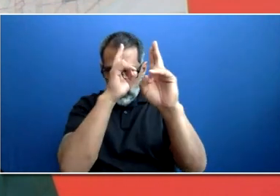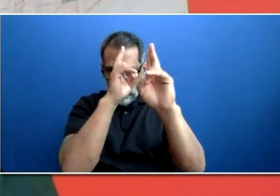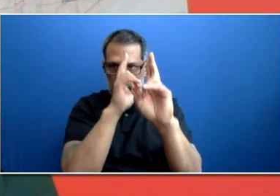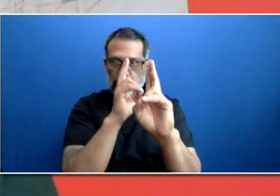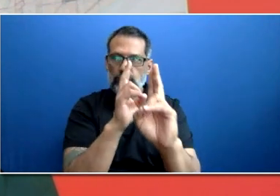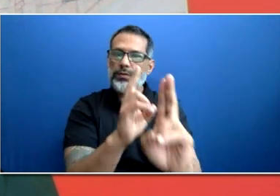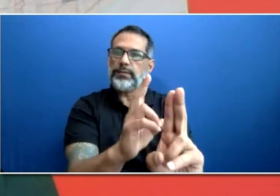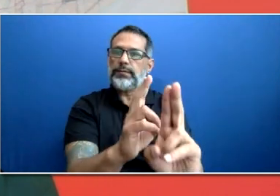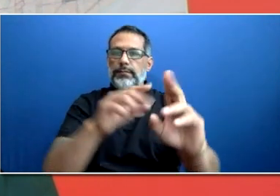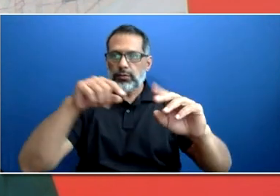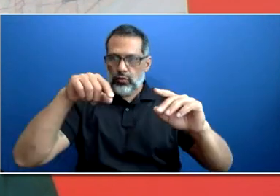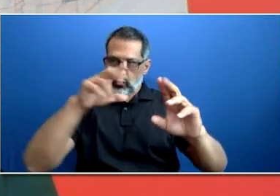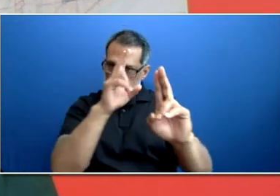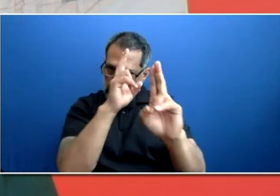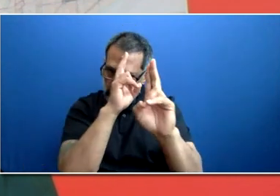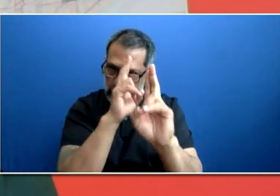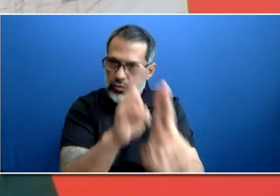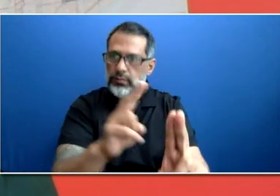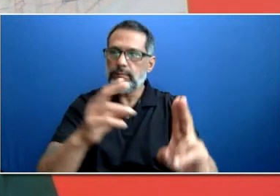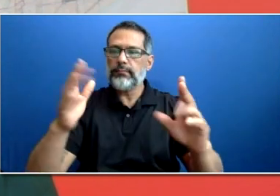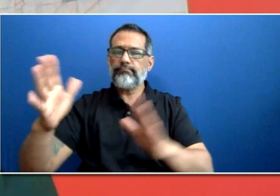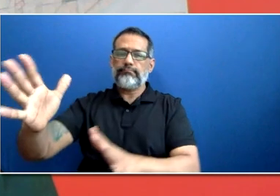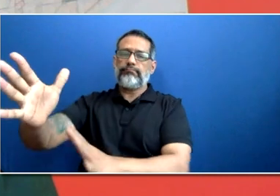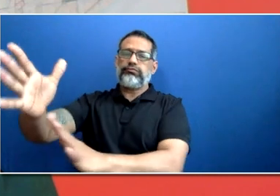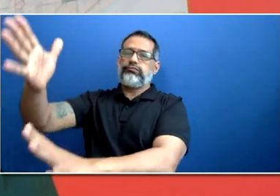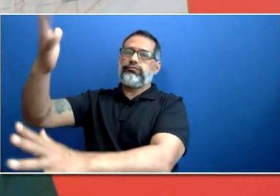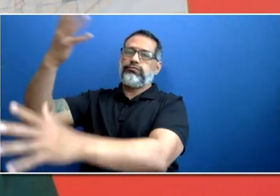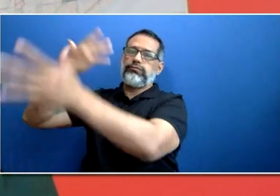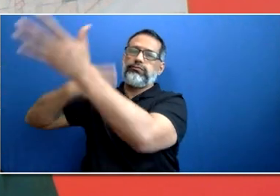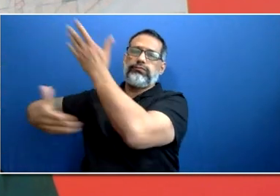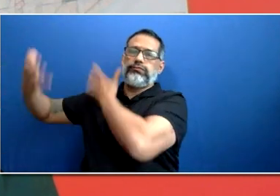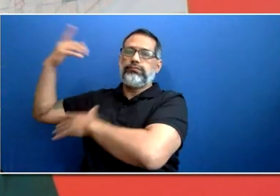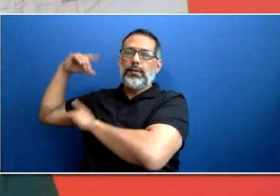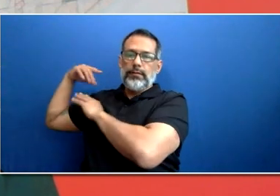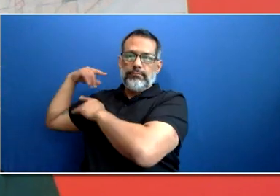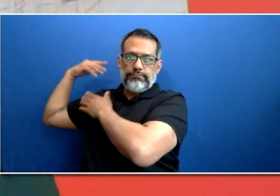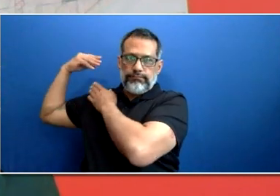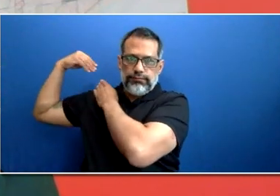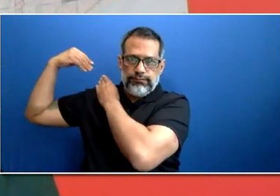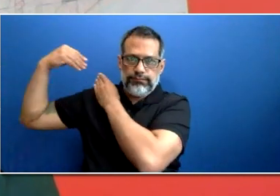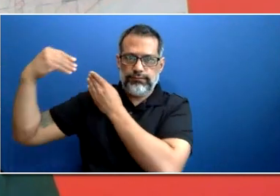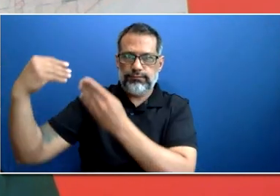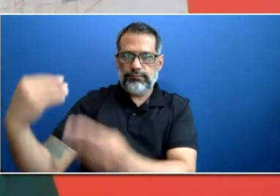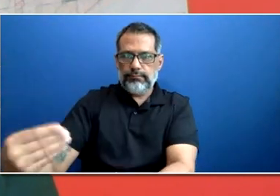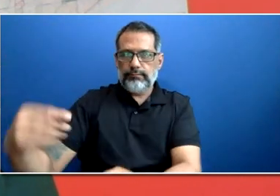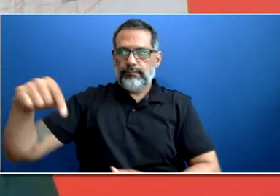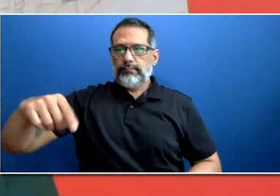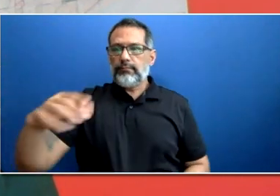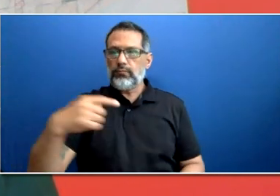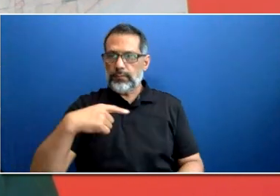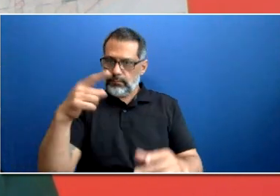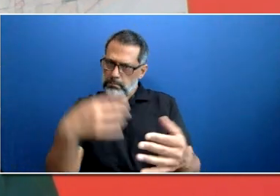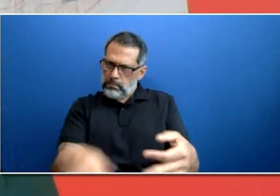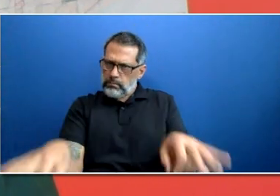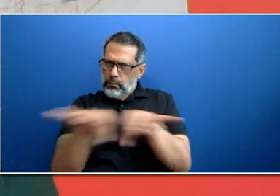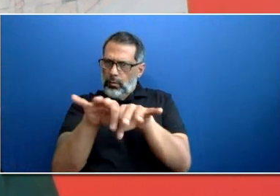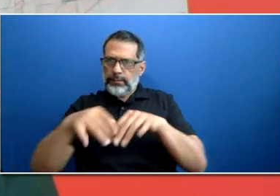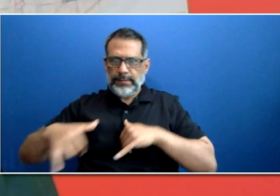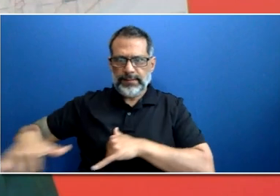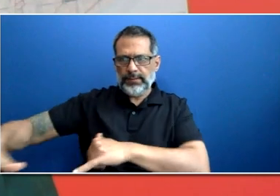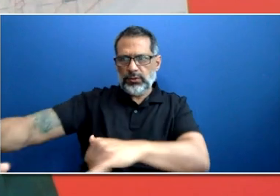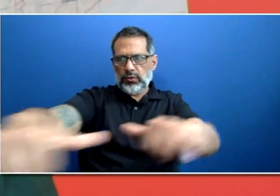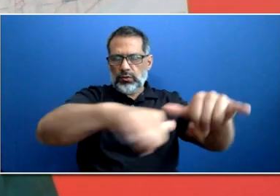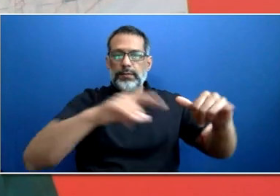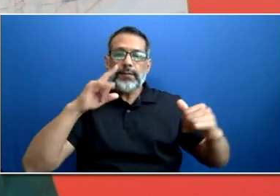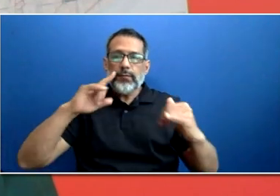continues to be a common practice within these communities. The process of showing appreciation and giving thanks